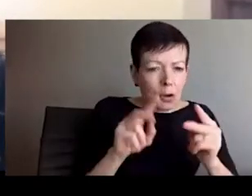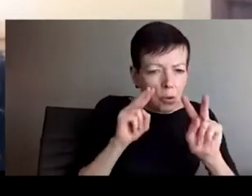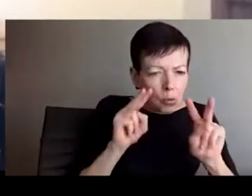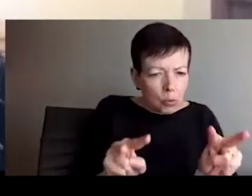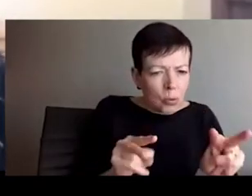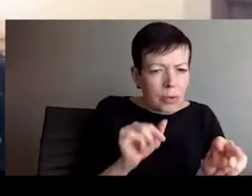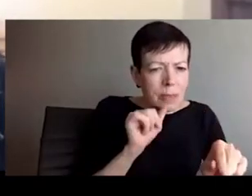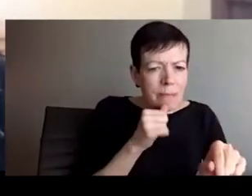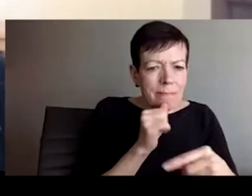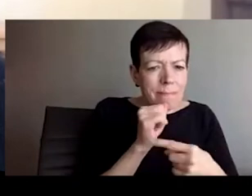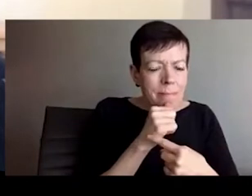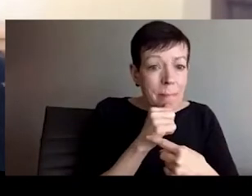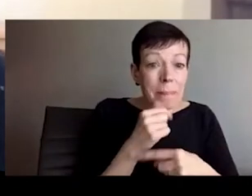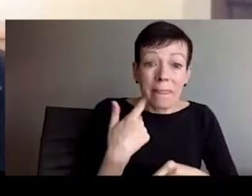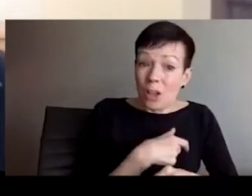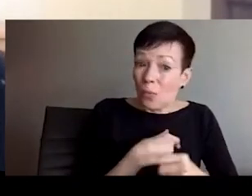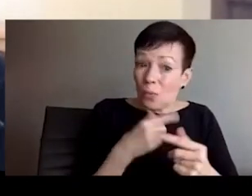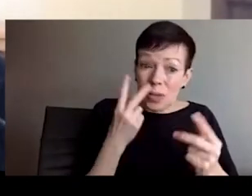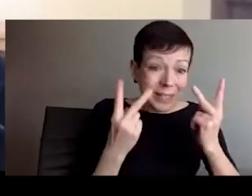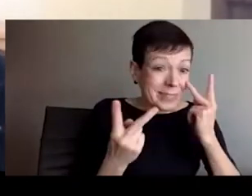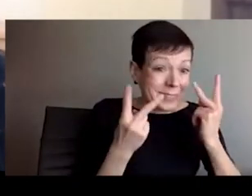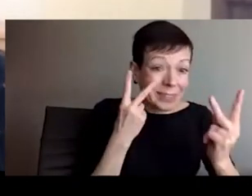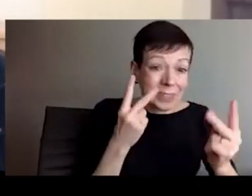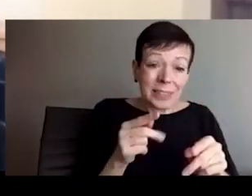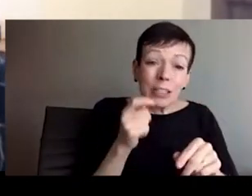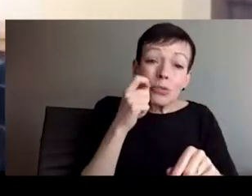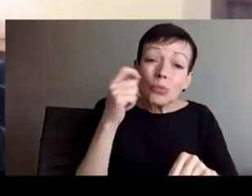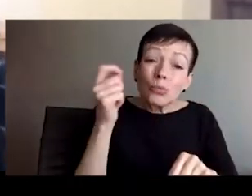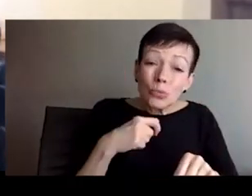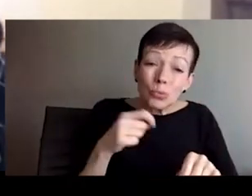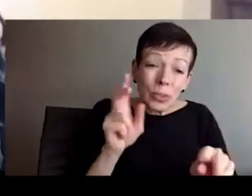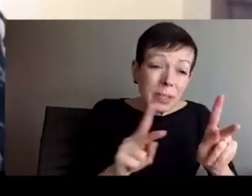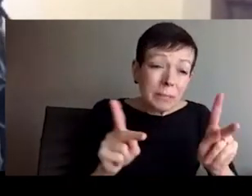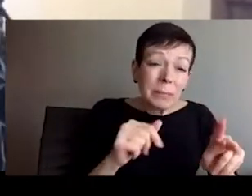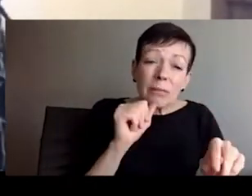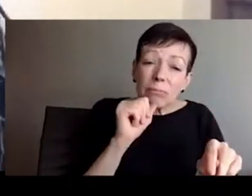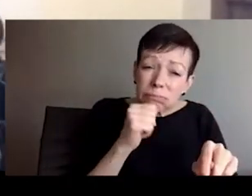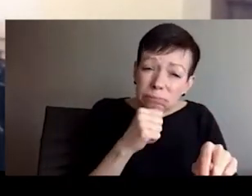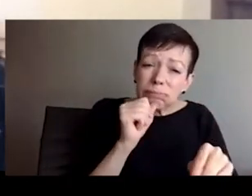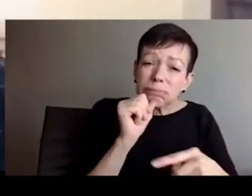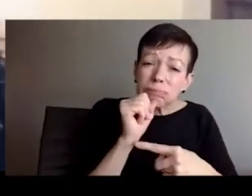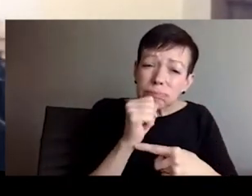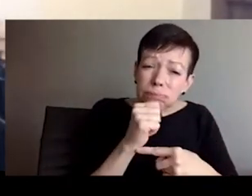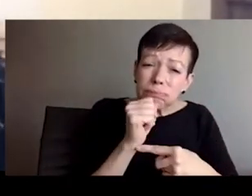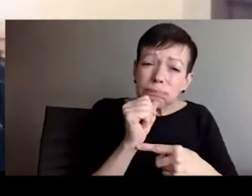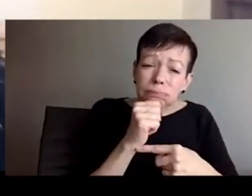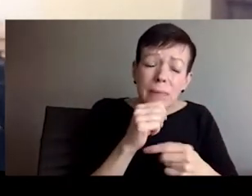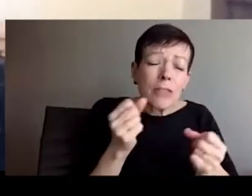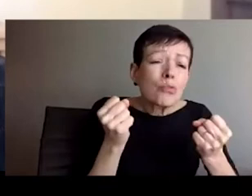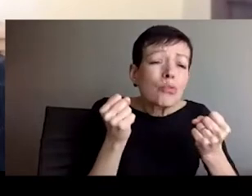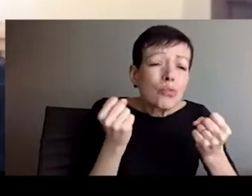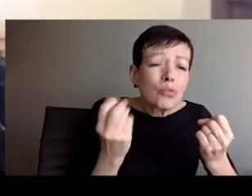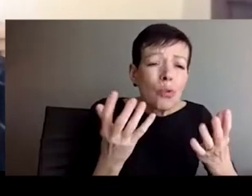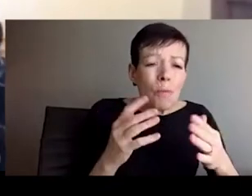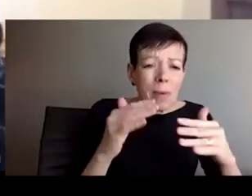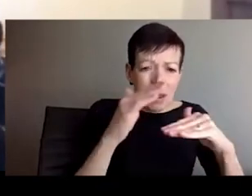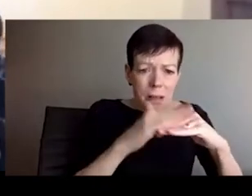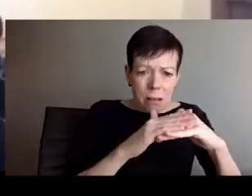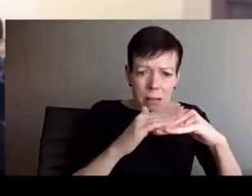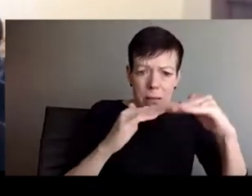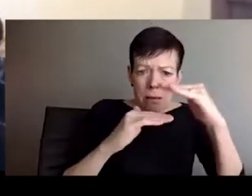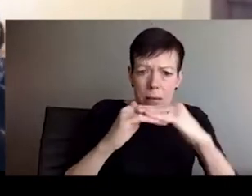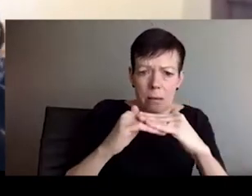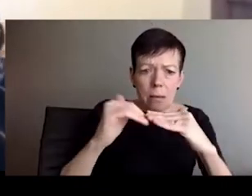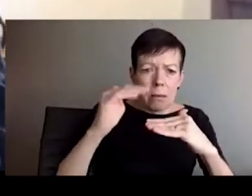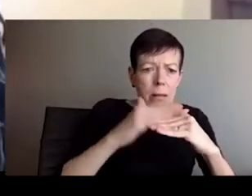that's a global understanding. Again, this is not about importing race. understood in the American context as much as it's asking how race,